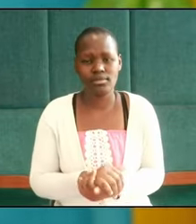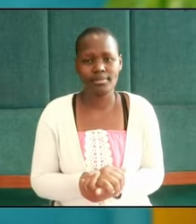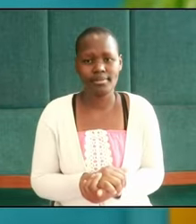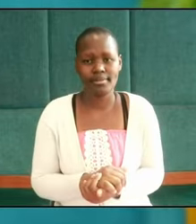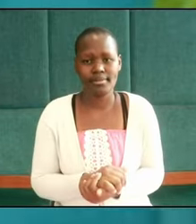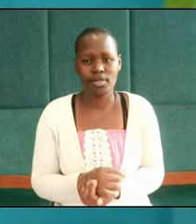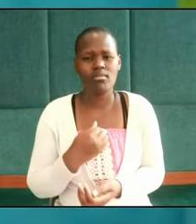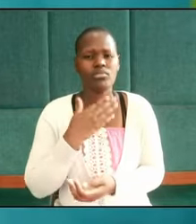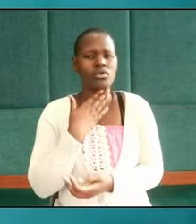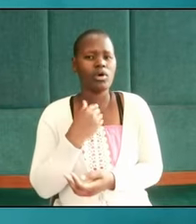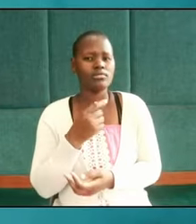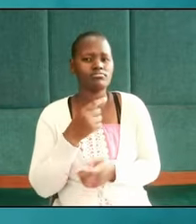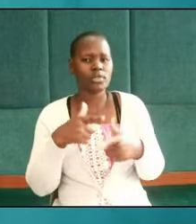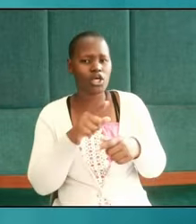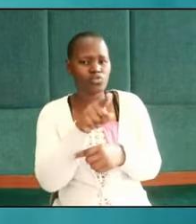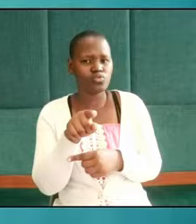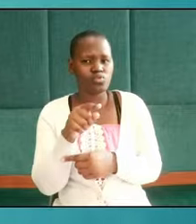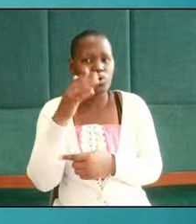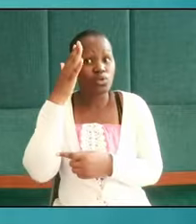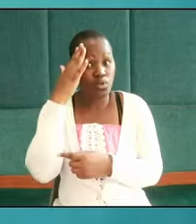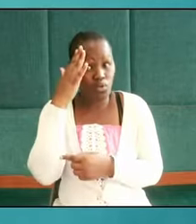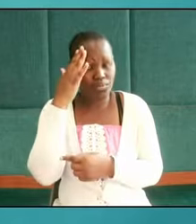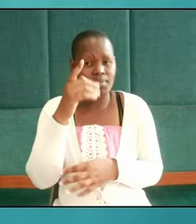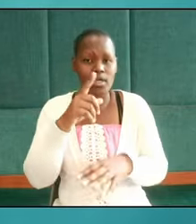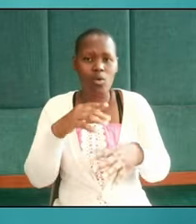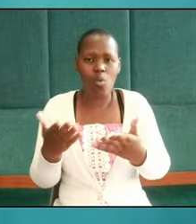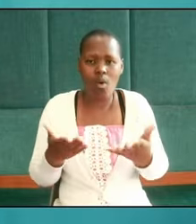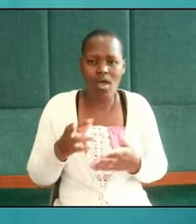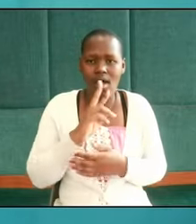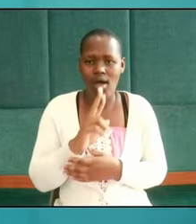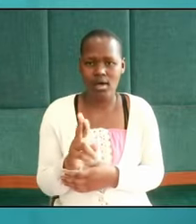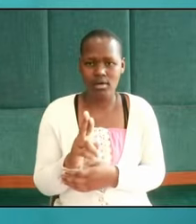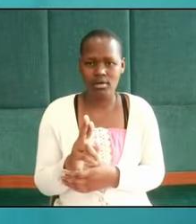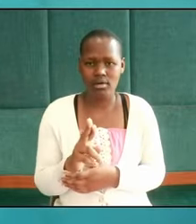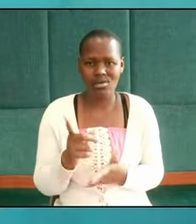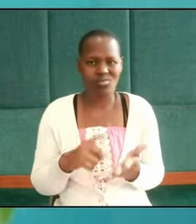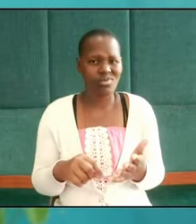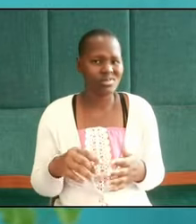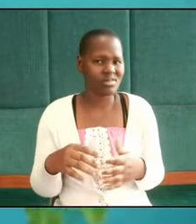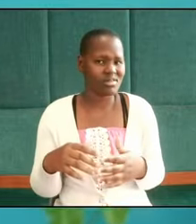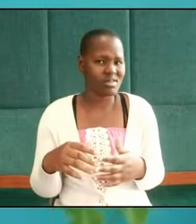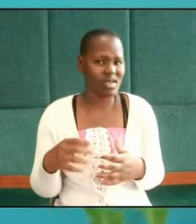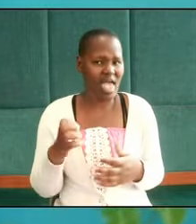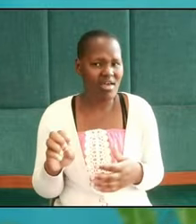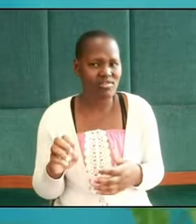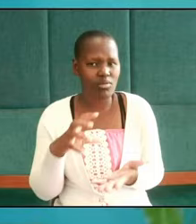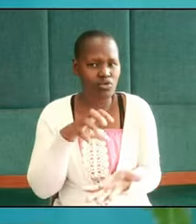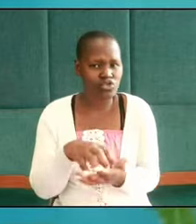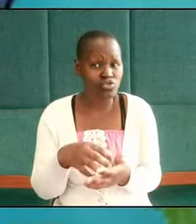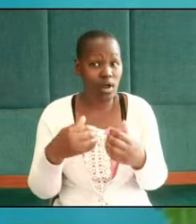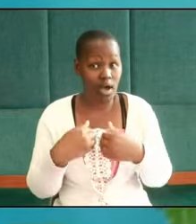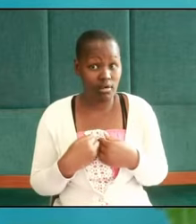I want to let you know wherever you are whatever position you occupy